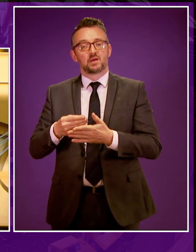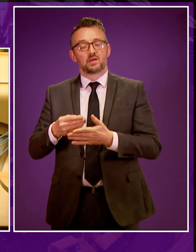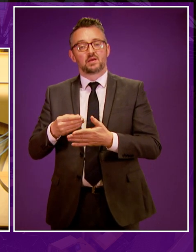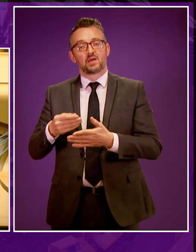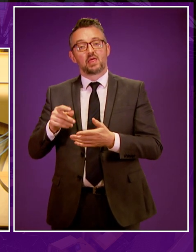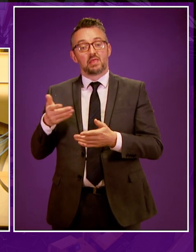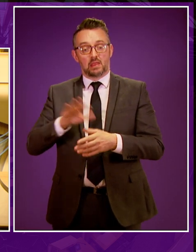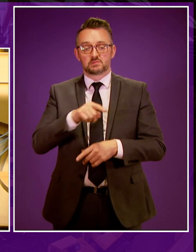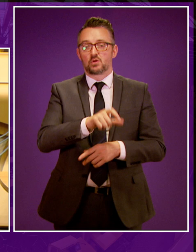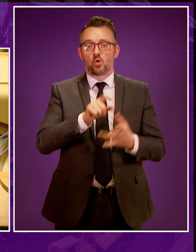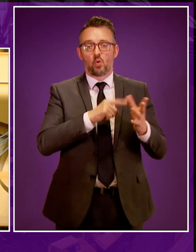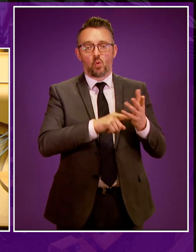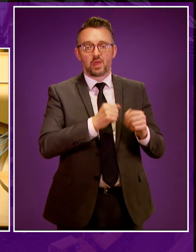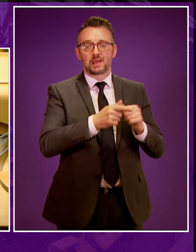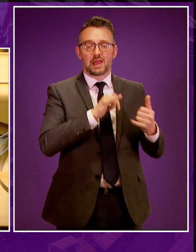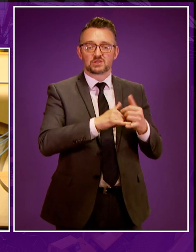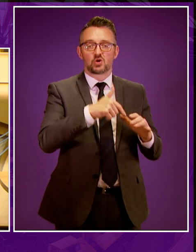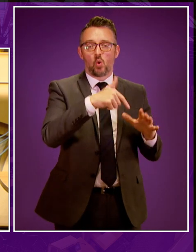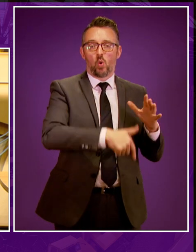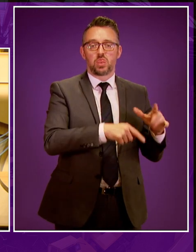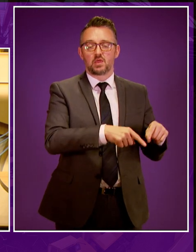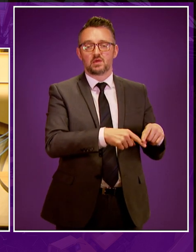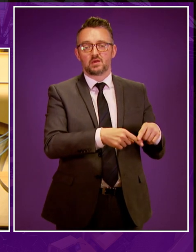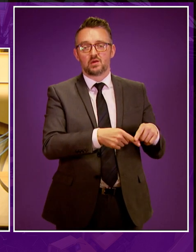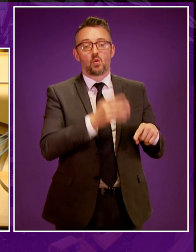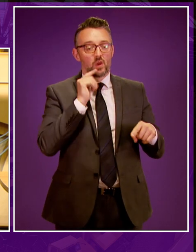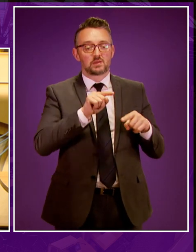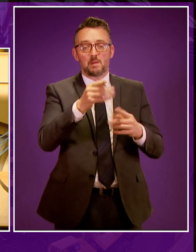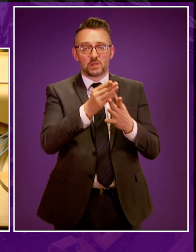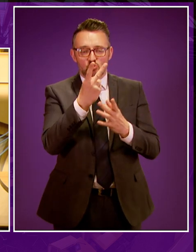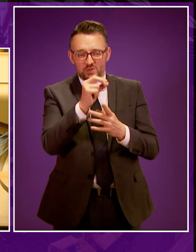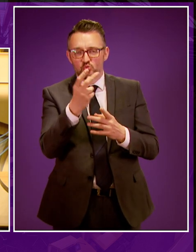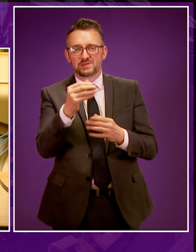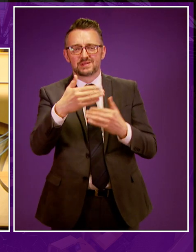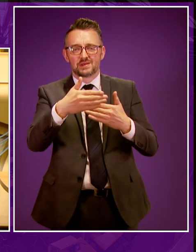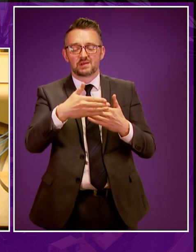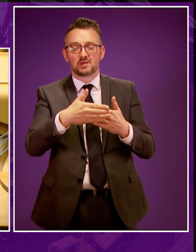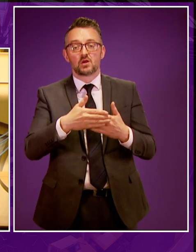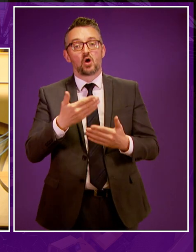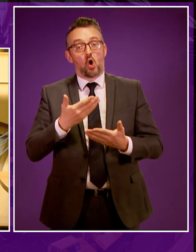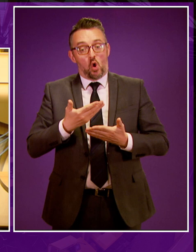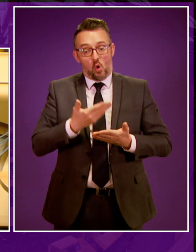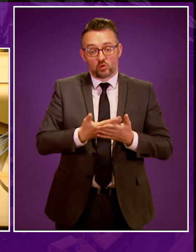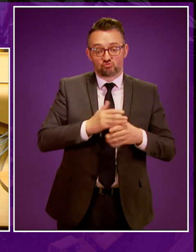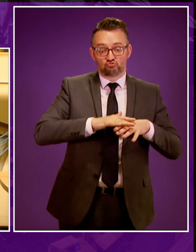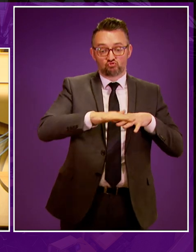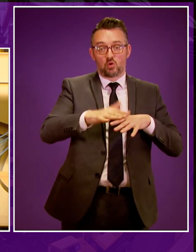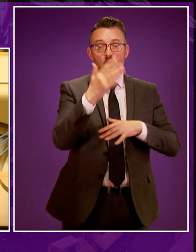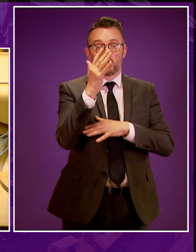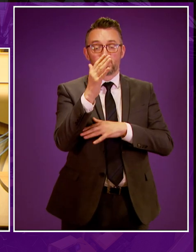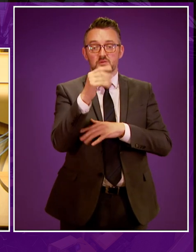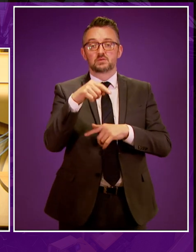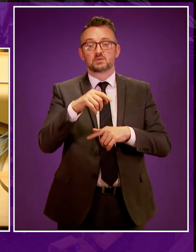conventional gas-fired power stations by the mid-2020s. The lifetime cost of onshore wind is estimated to fall to